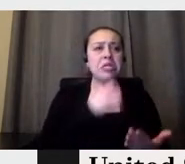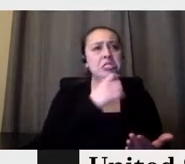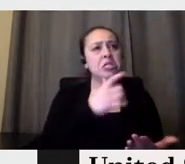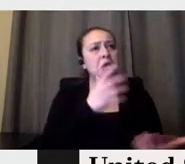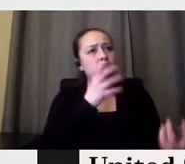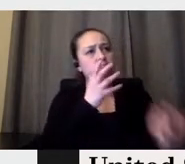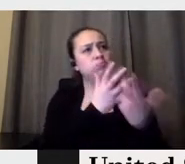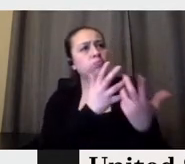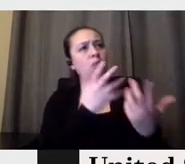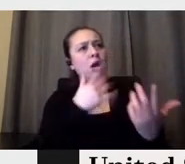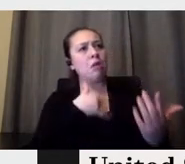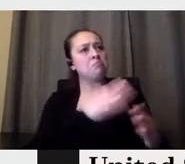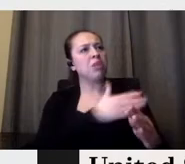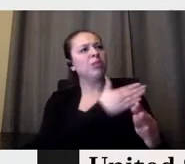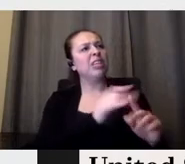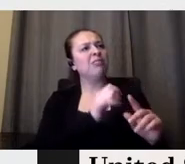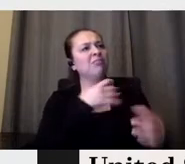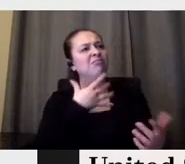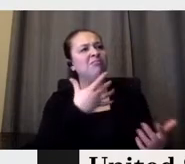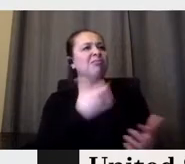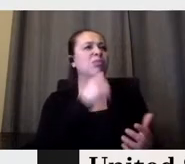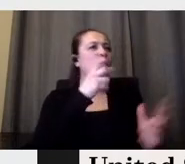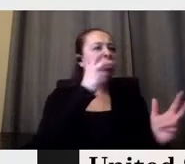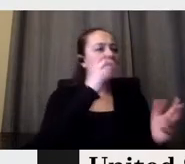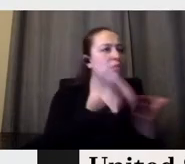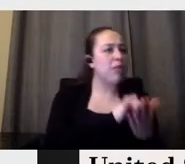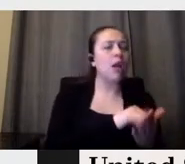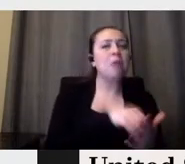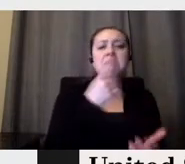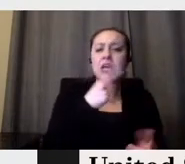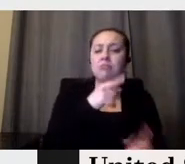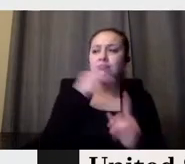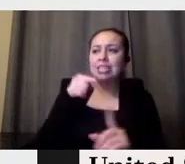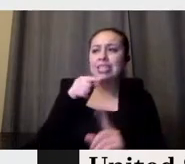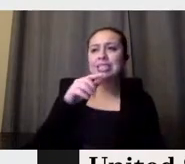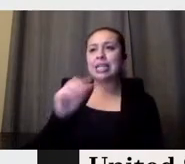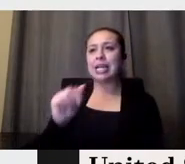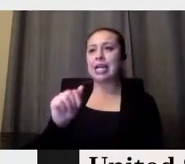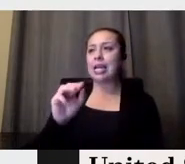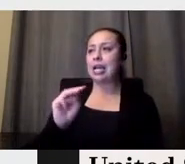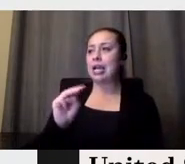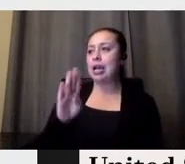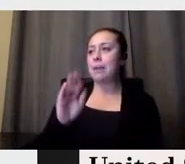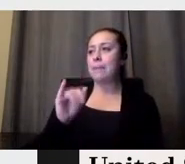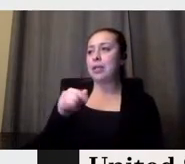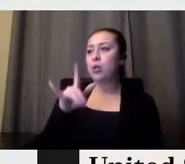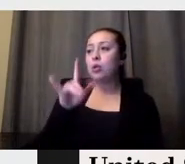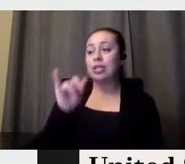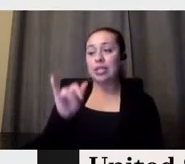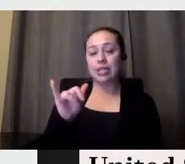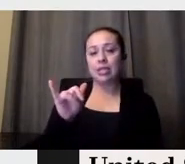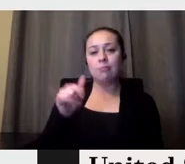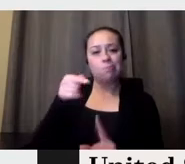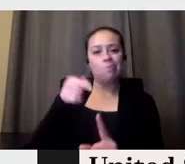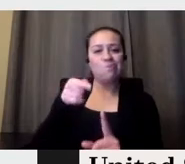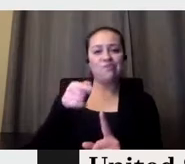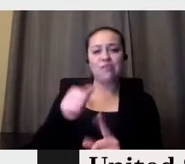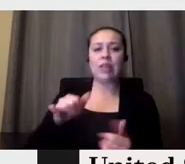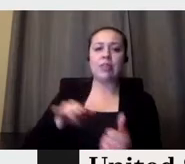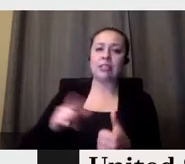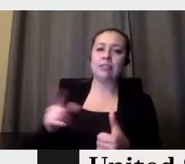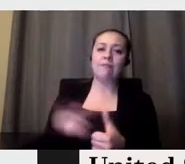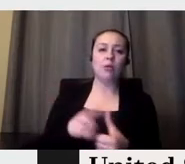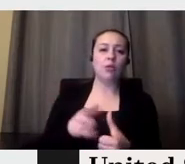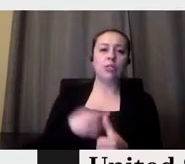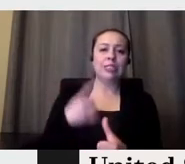uh, the Vignelli A to, to set book, this is the, the, the first that represents the letter A and Massimo,